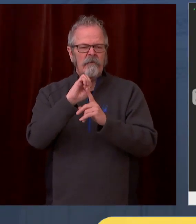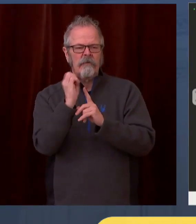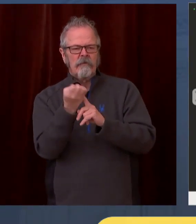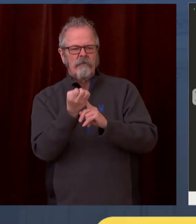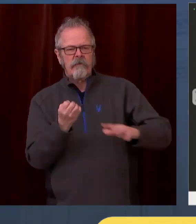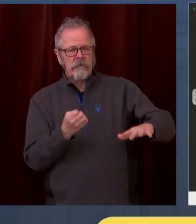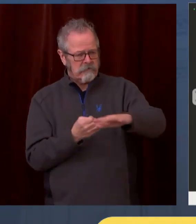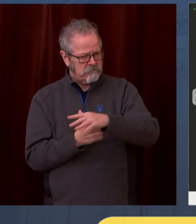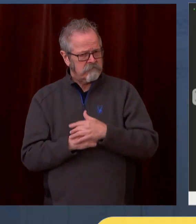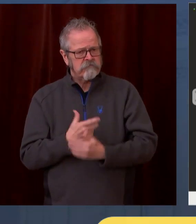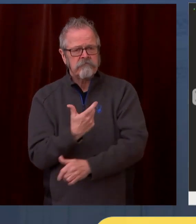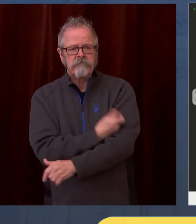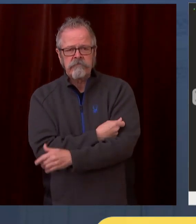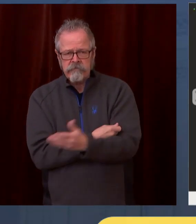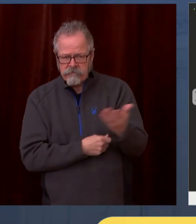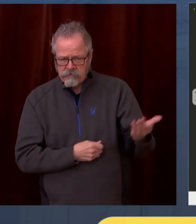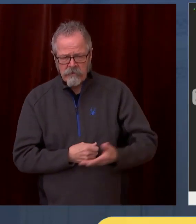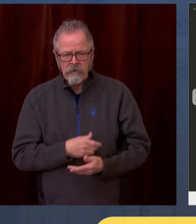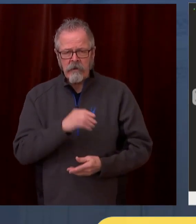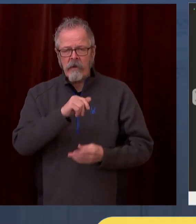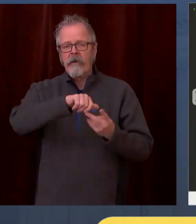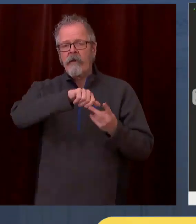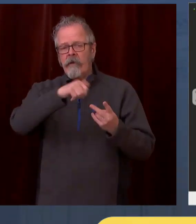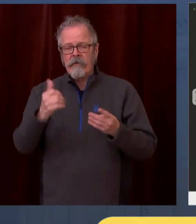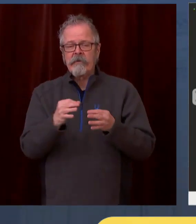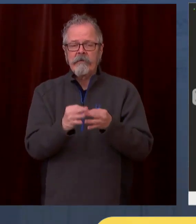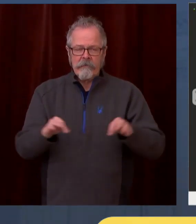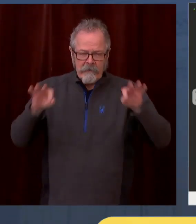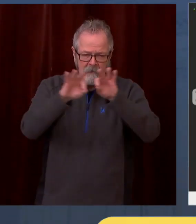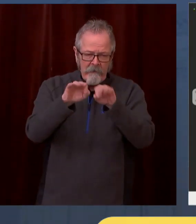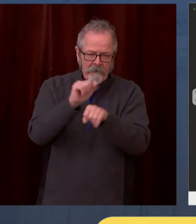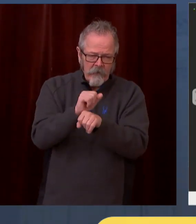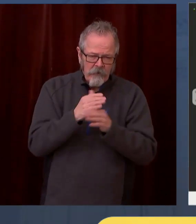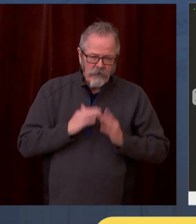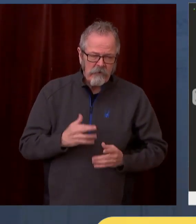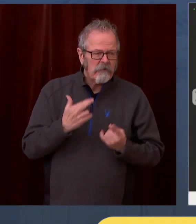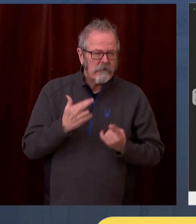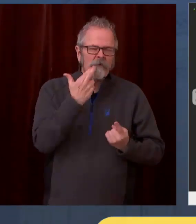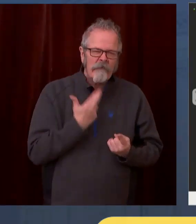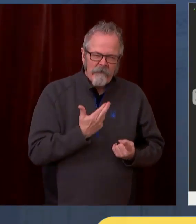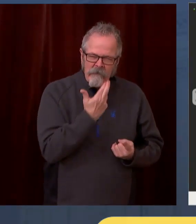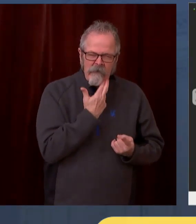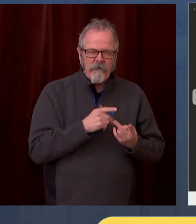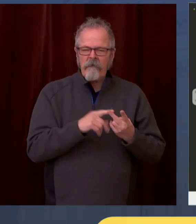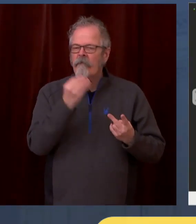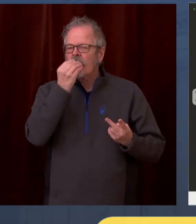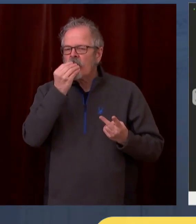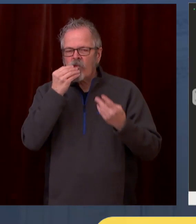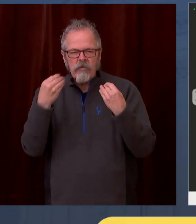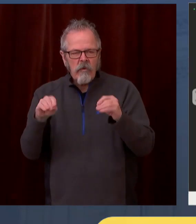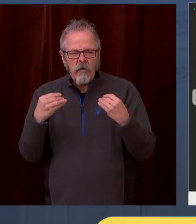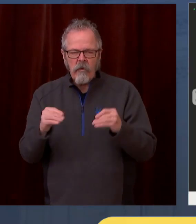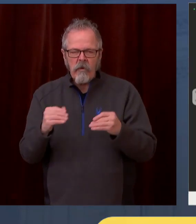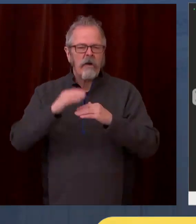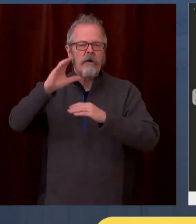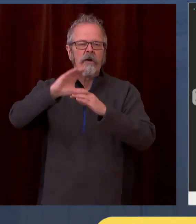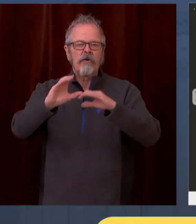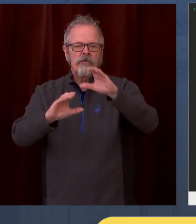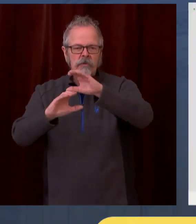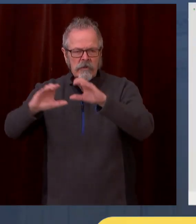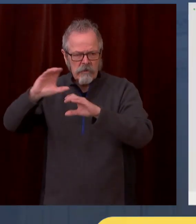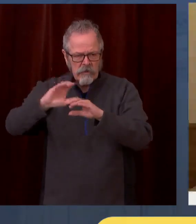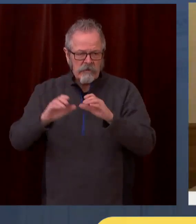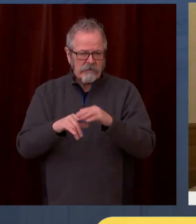workers. They will all be available and eligible for the vaccine beginning on March 31st.